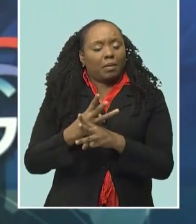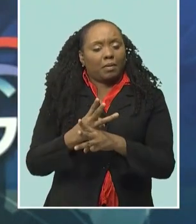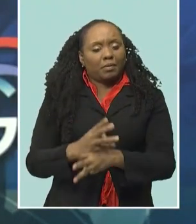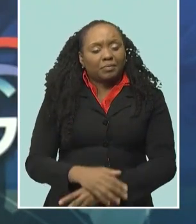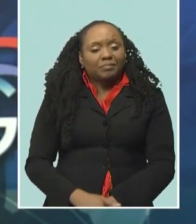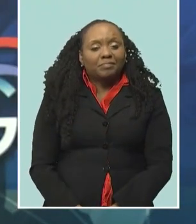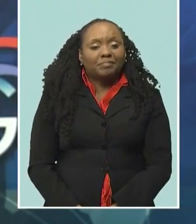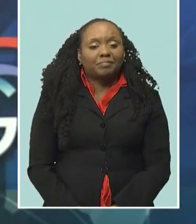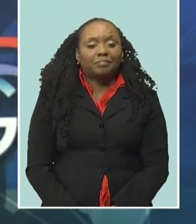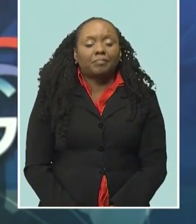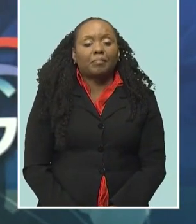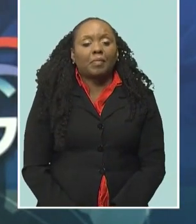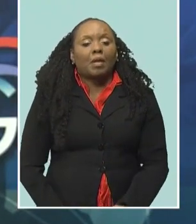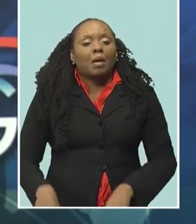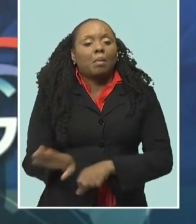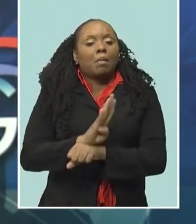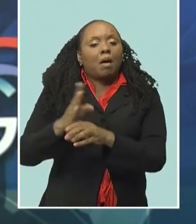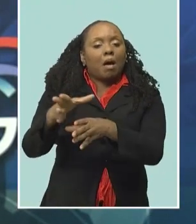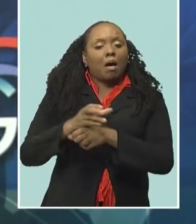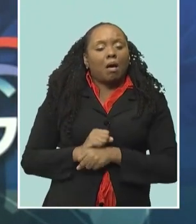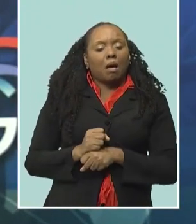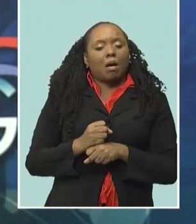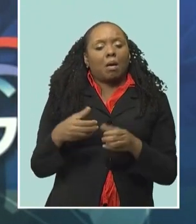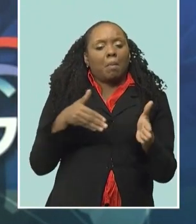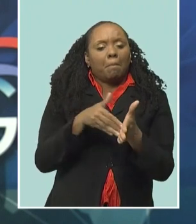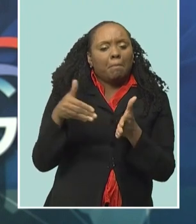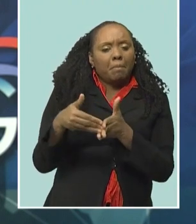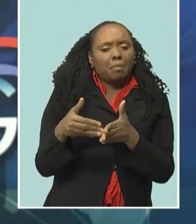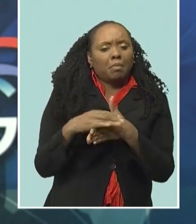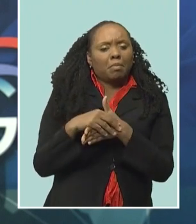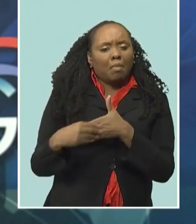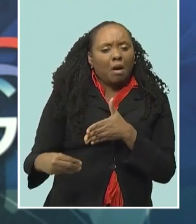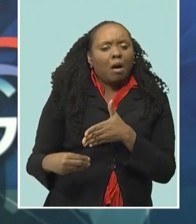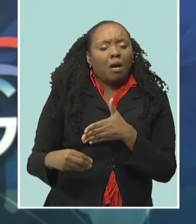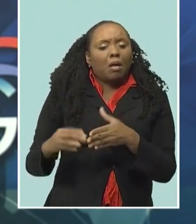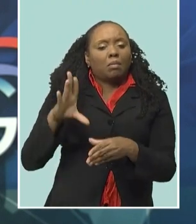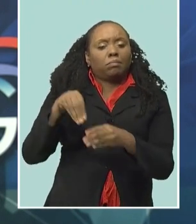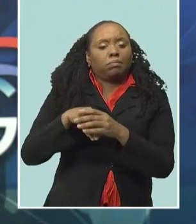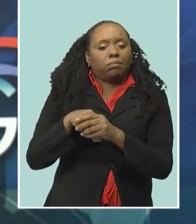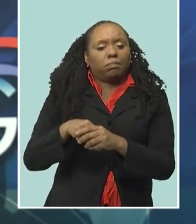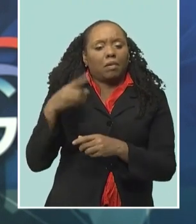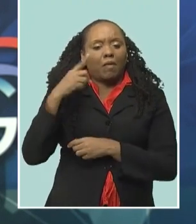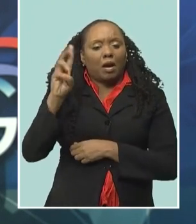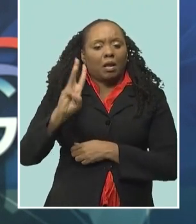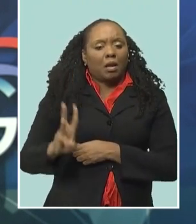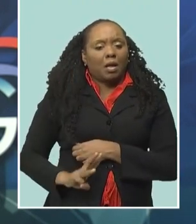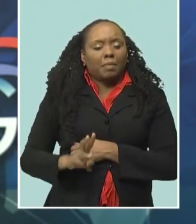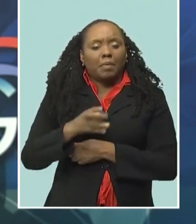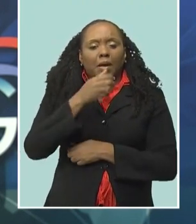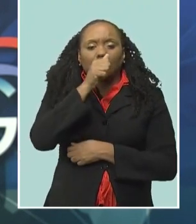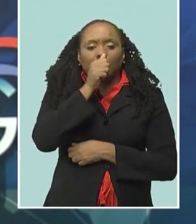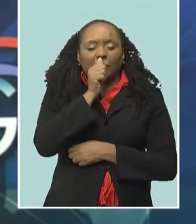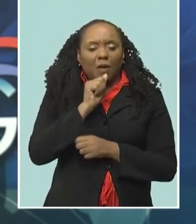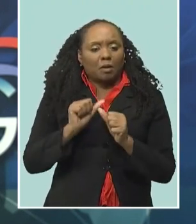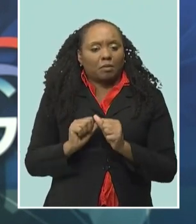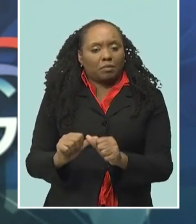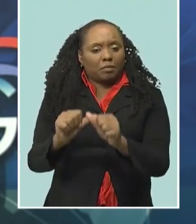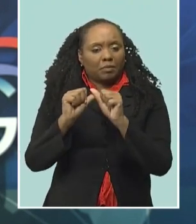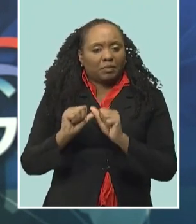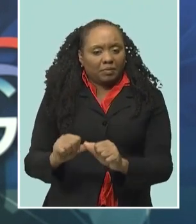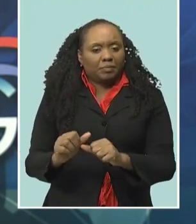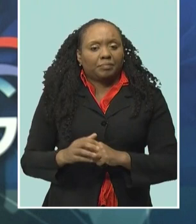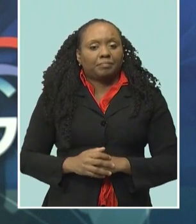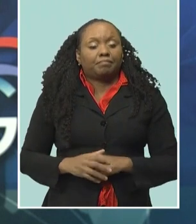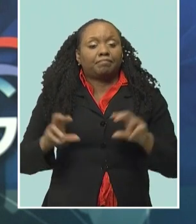Meanwhile, Barbados has received a multi-million dollar boost in its efforts to better finance climate resilience and action. Barbados-based Blue